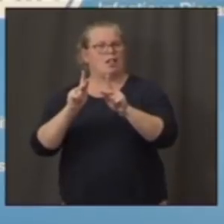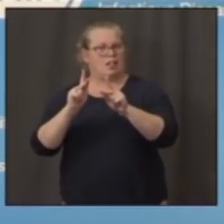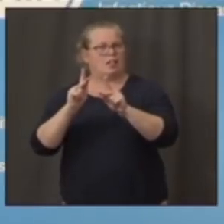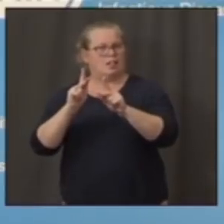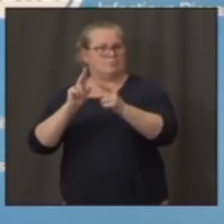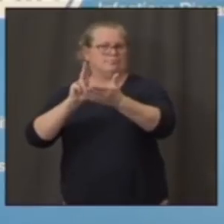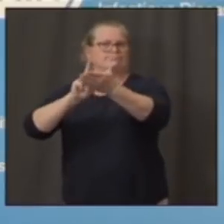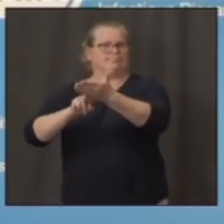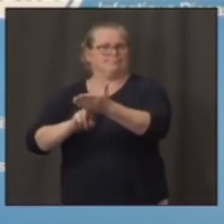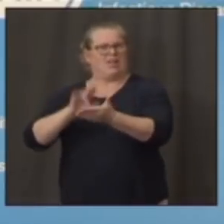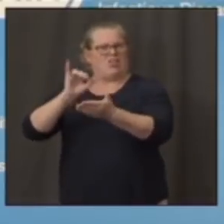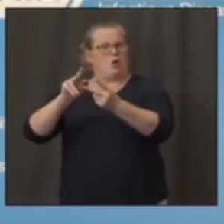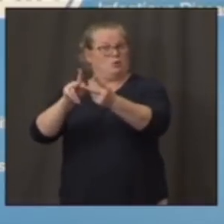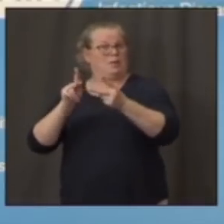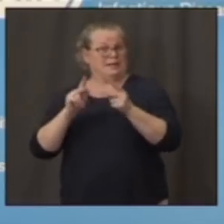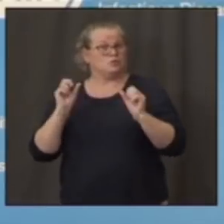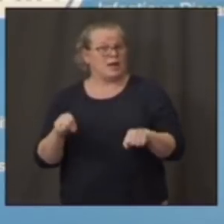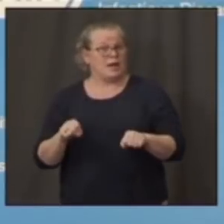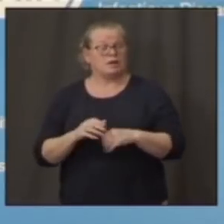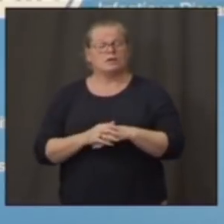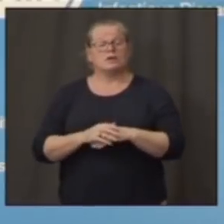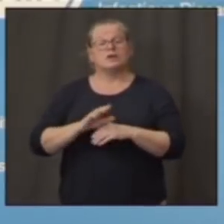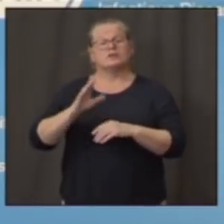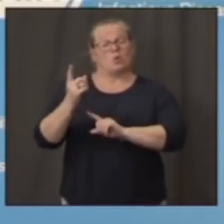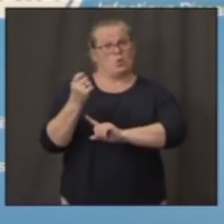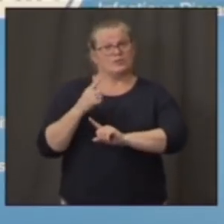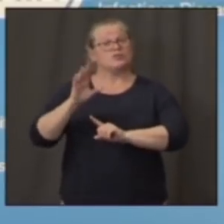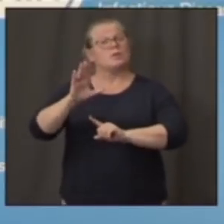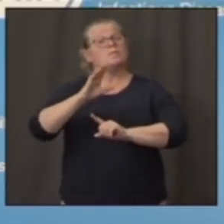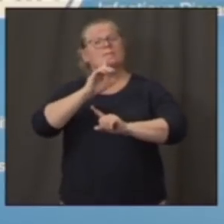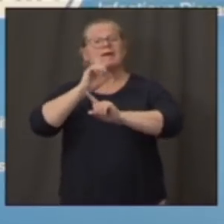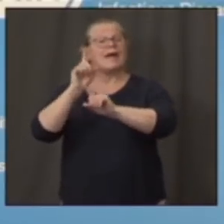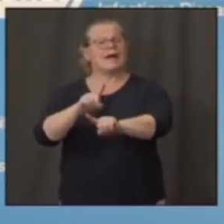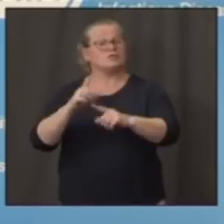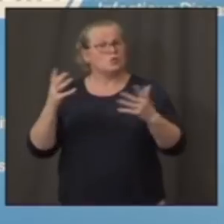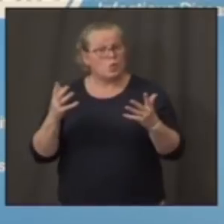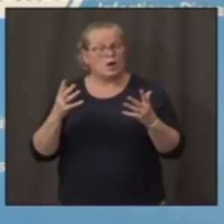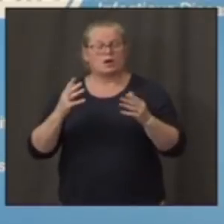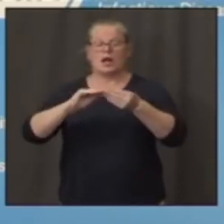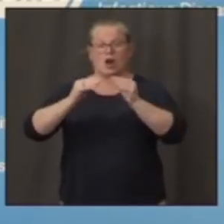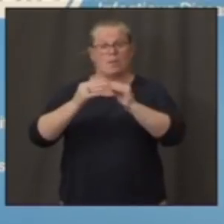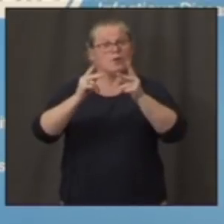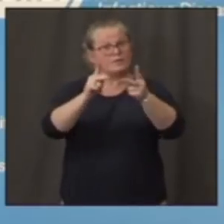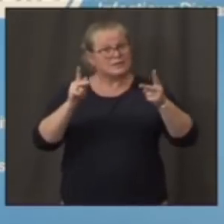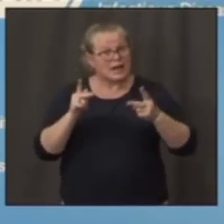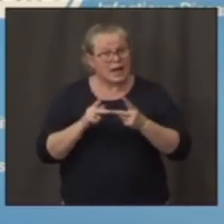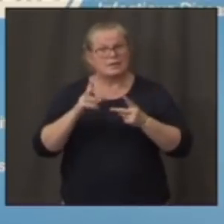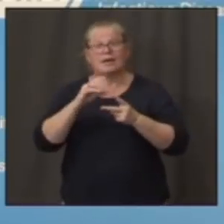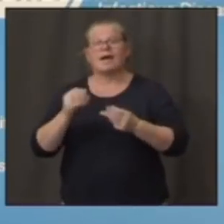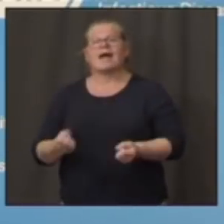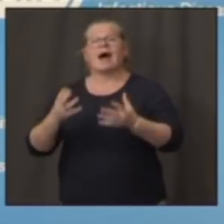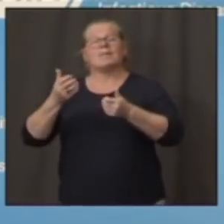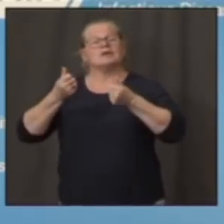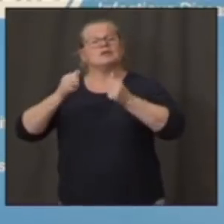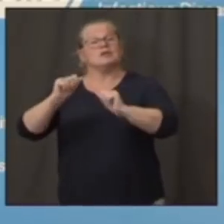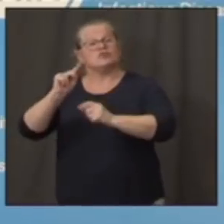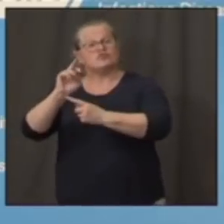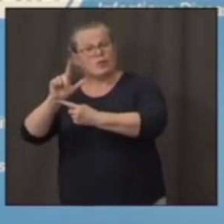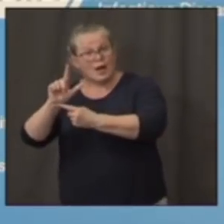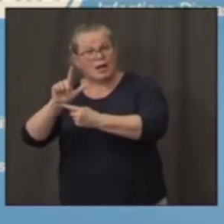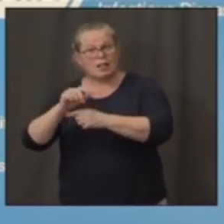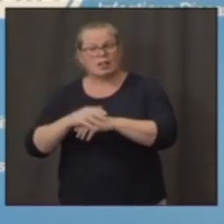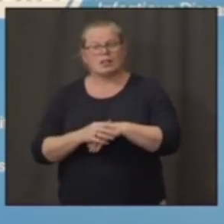to your question is that given the number of sites and given the number of trials, the Sanofi trial will probably be